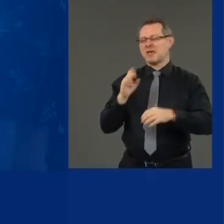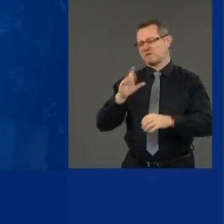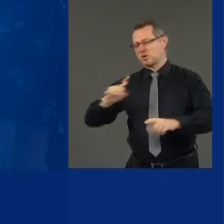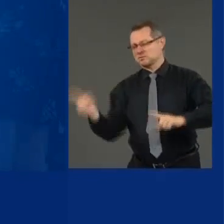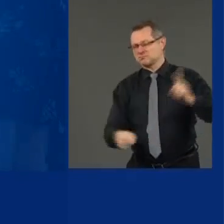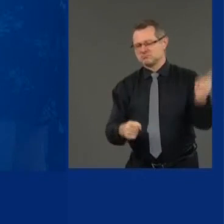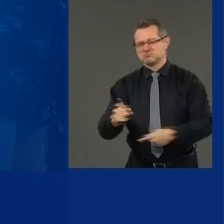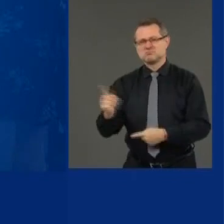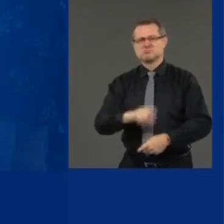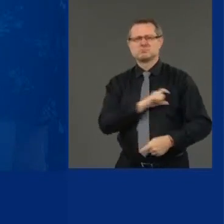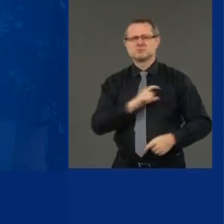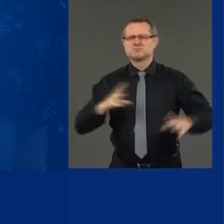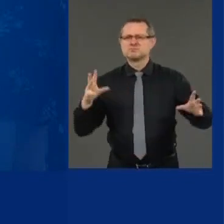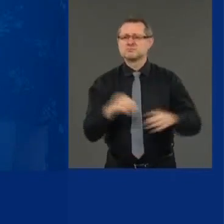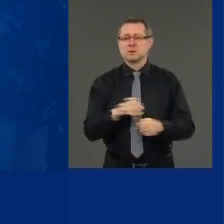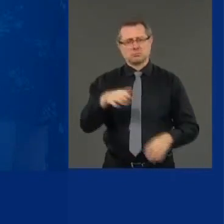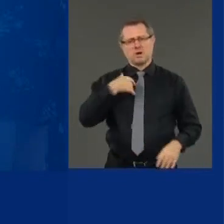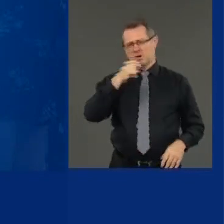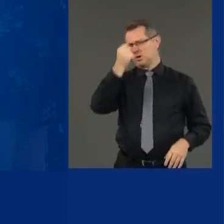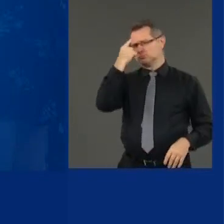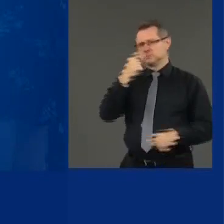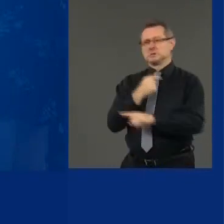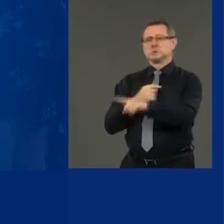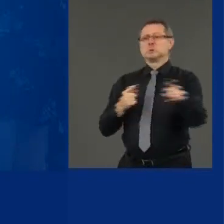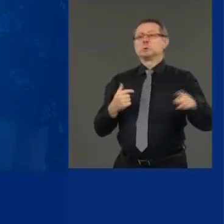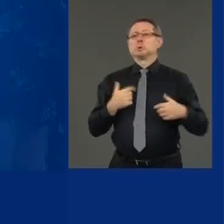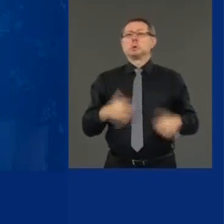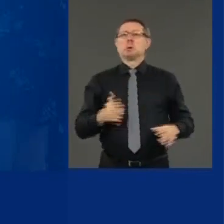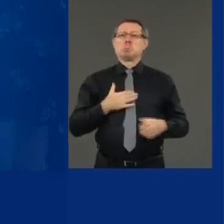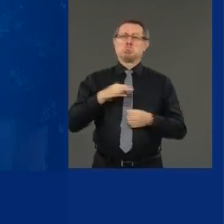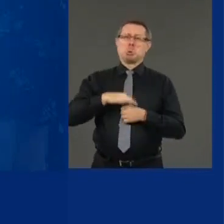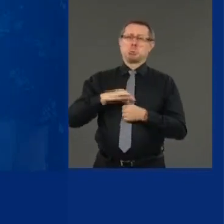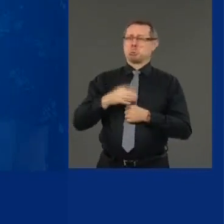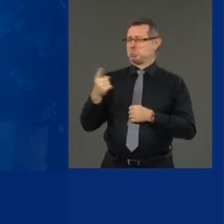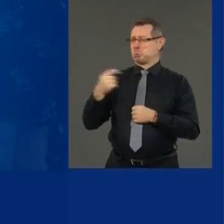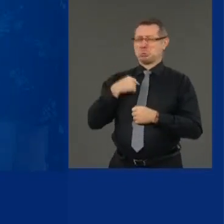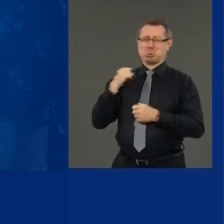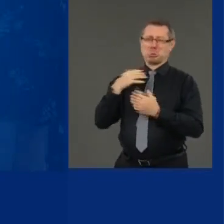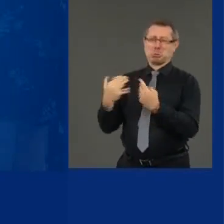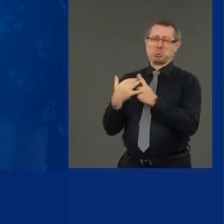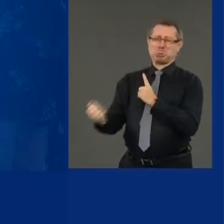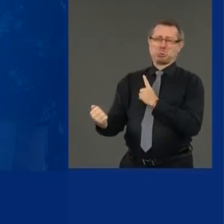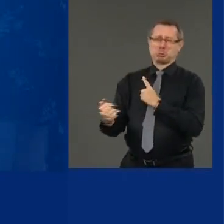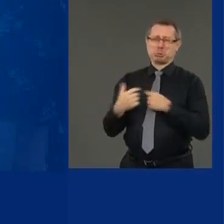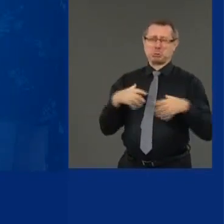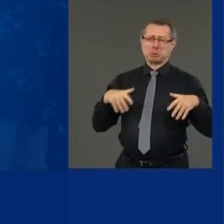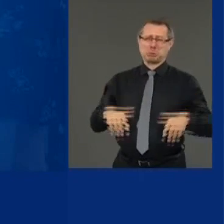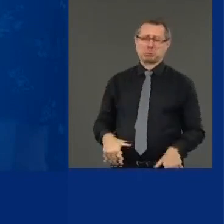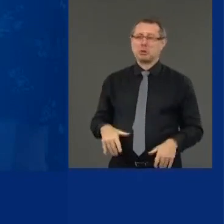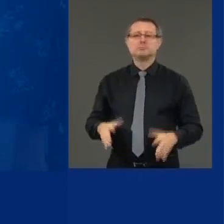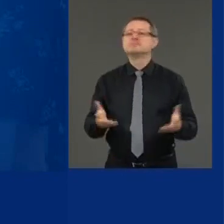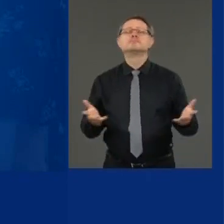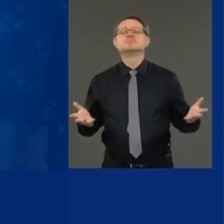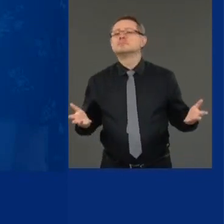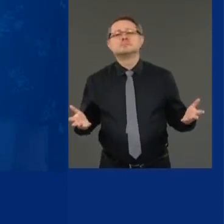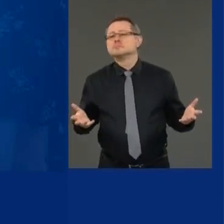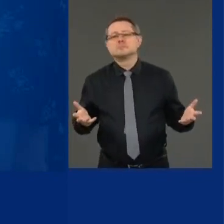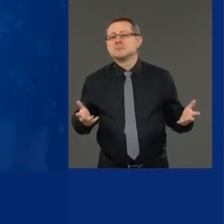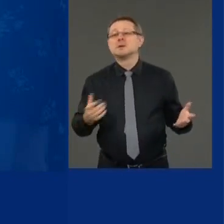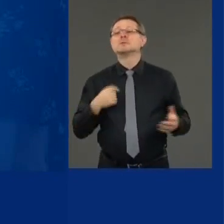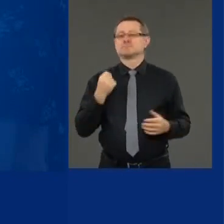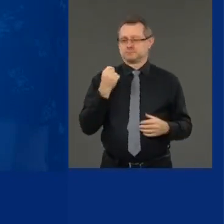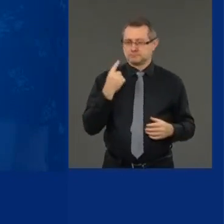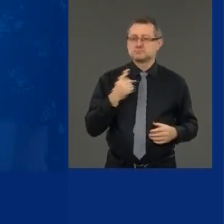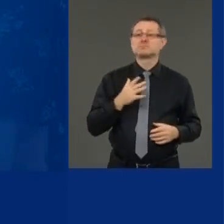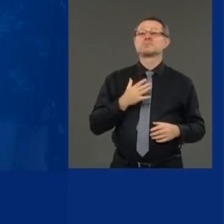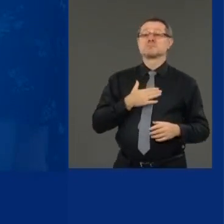it's hard. Uh, some parts of the state we have, uh, health personnel, local health personnel who have